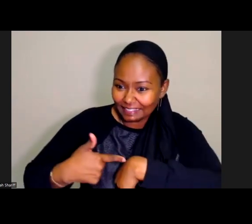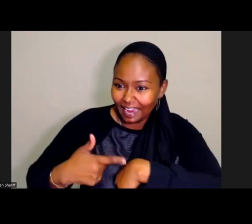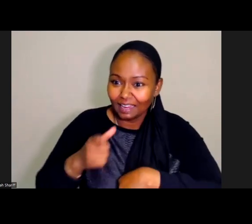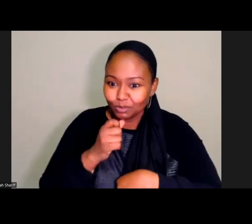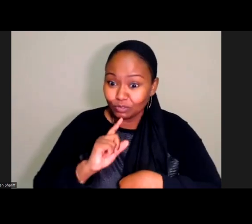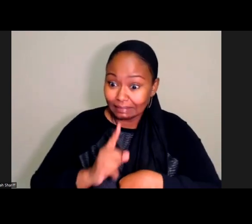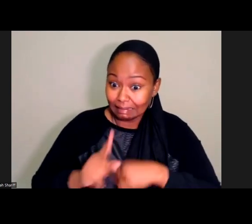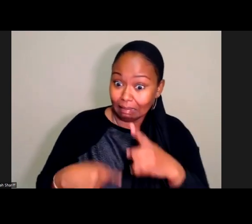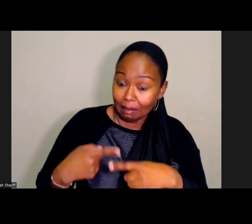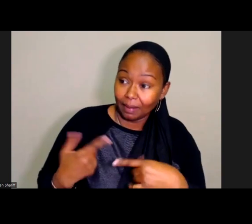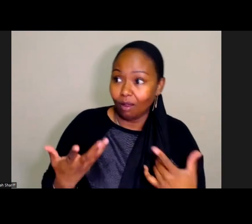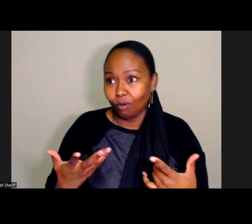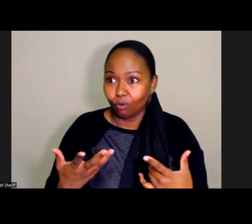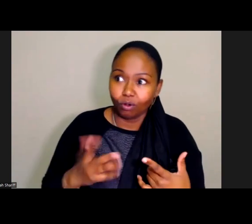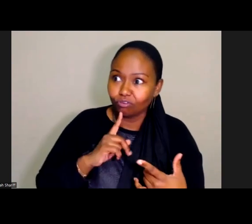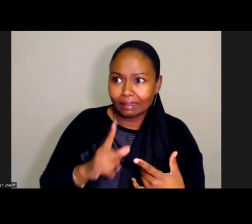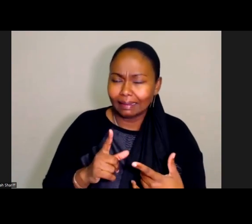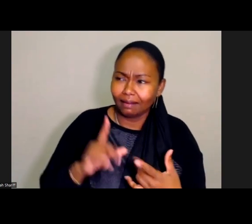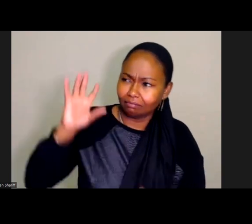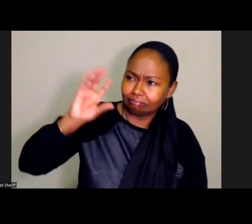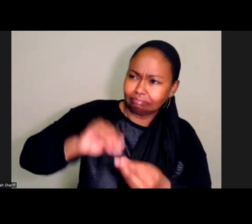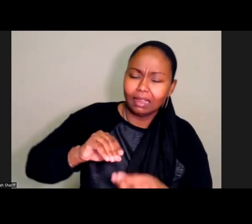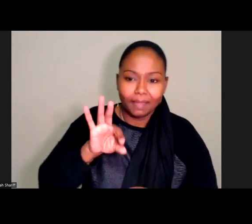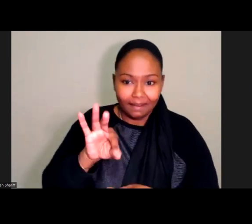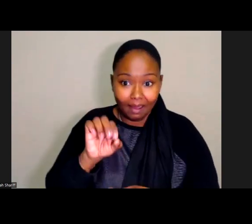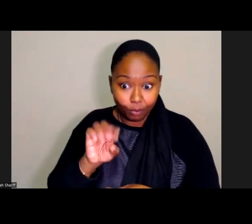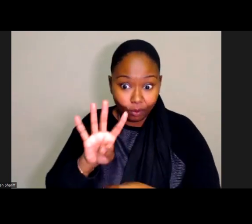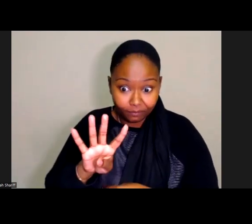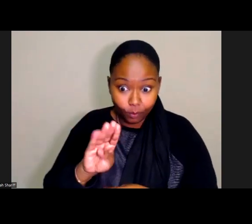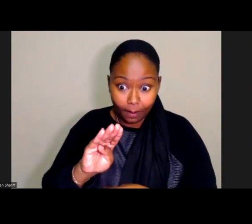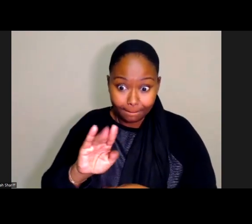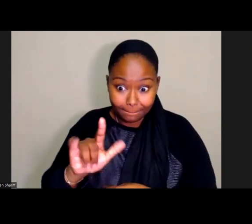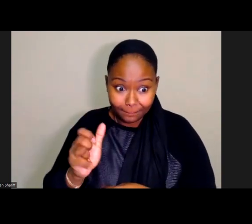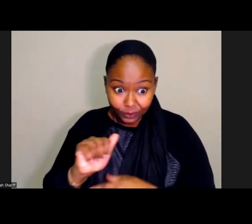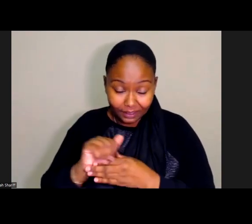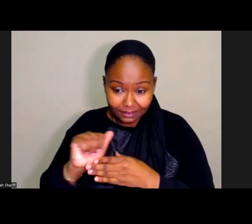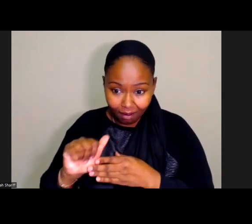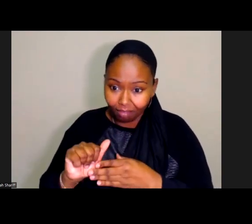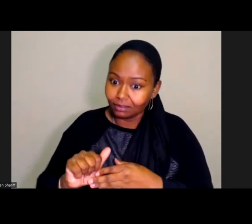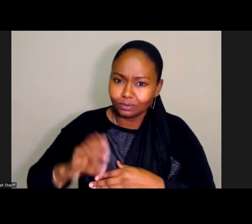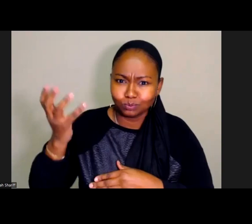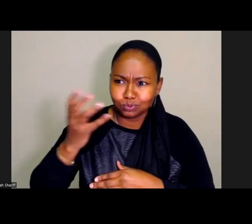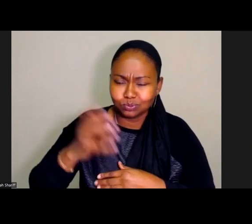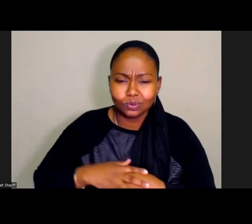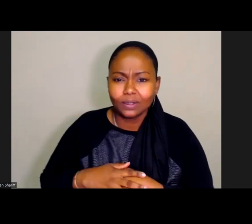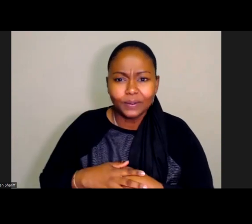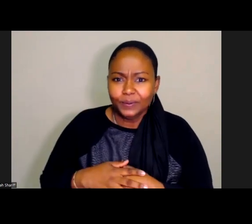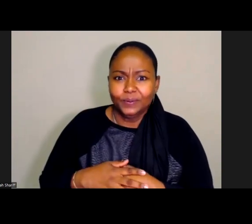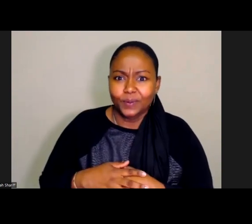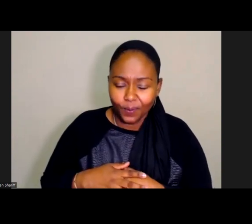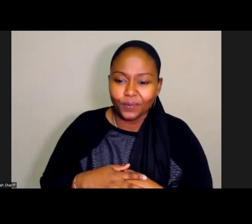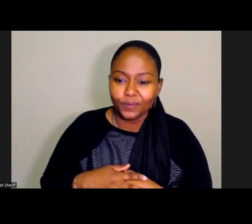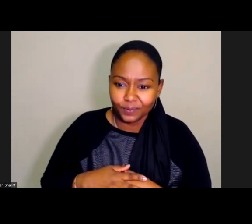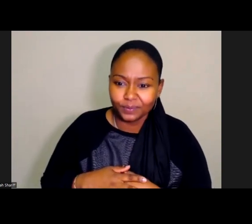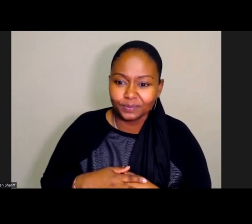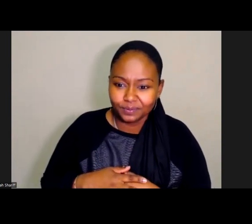about it, much less add it all up. And that 9.4 billion number is truly extraordinary. I think it's more than any of us realized. And I